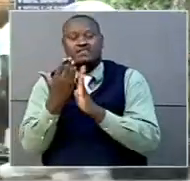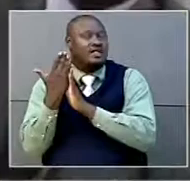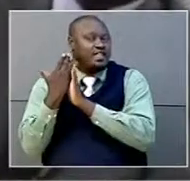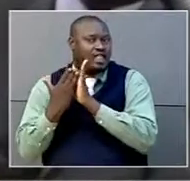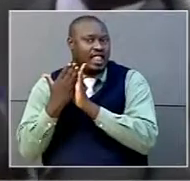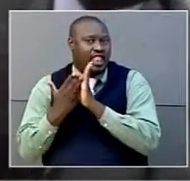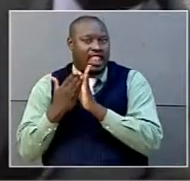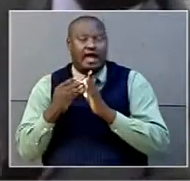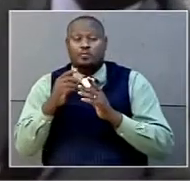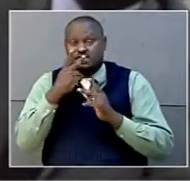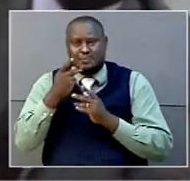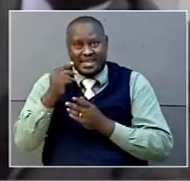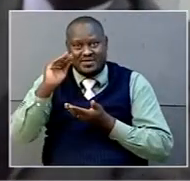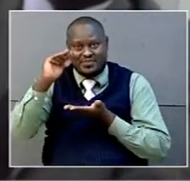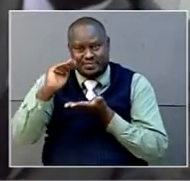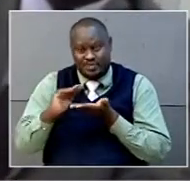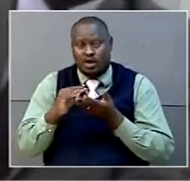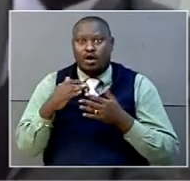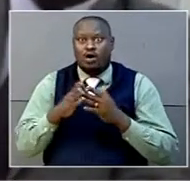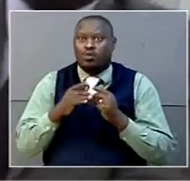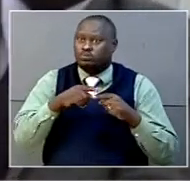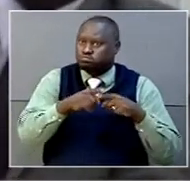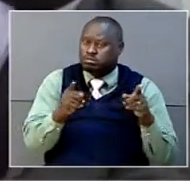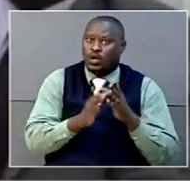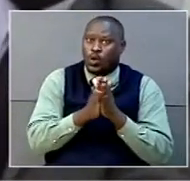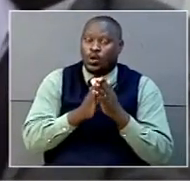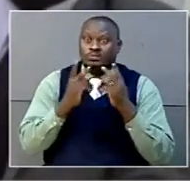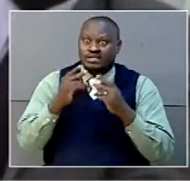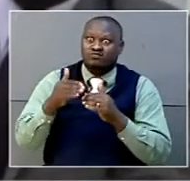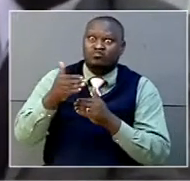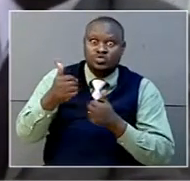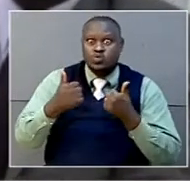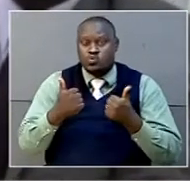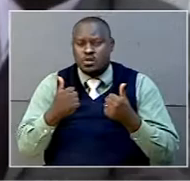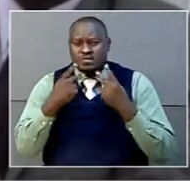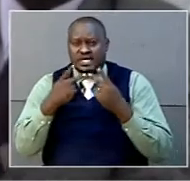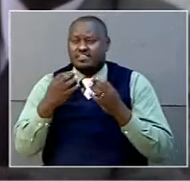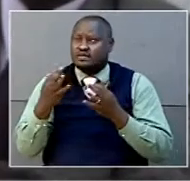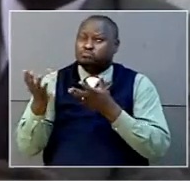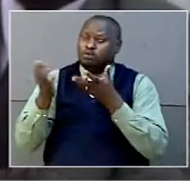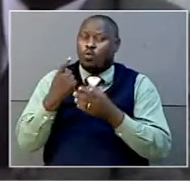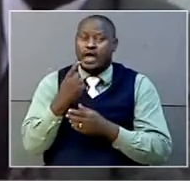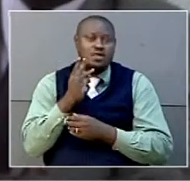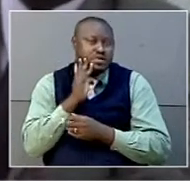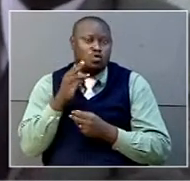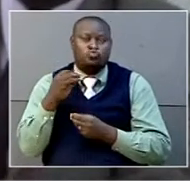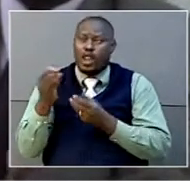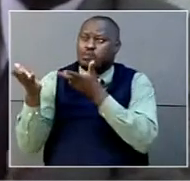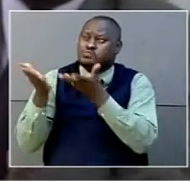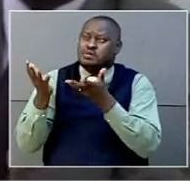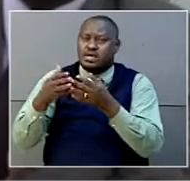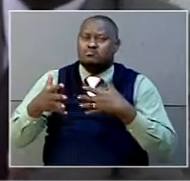rates. The partnership signaled a bright future of neurosurgery in Uganda with equipment worth $1 million U.S.